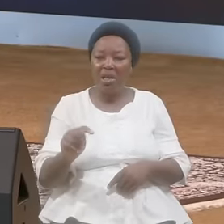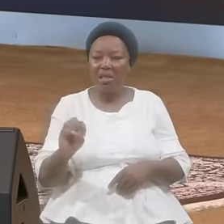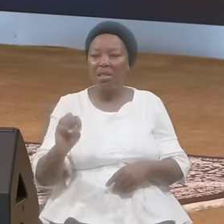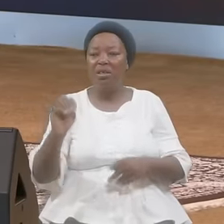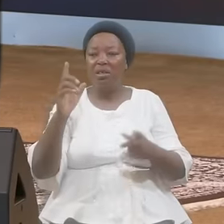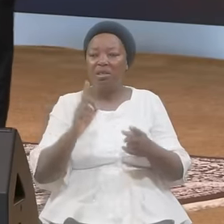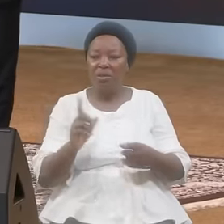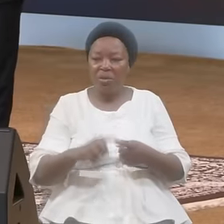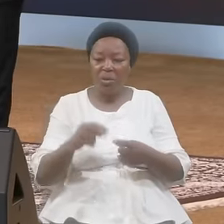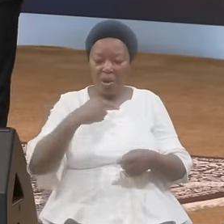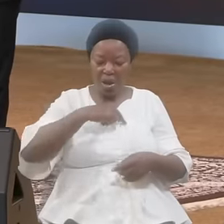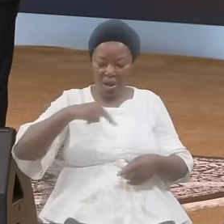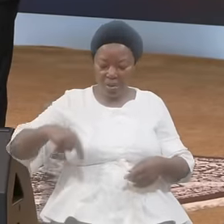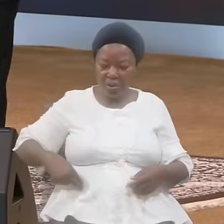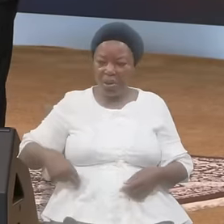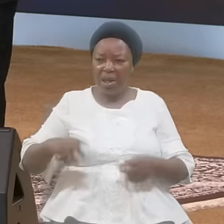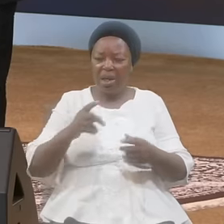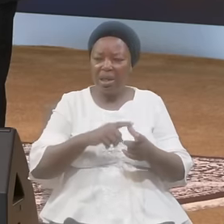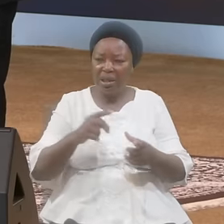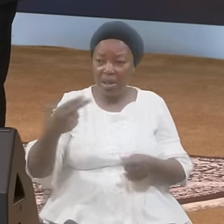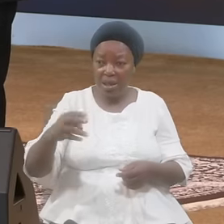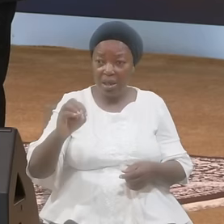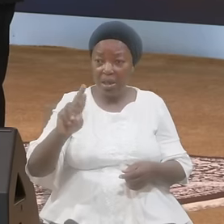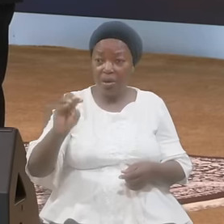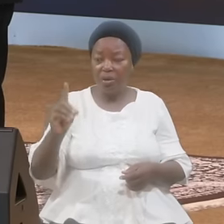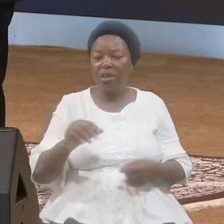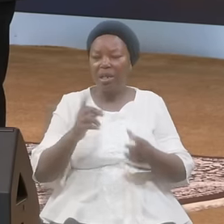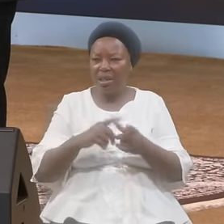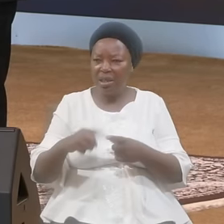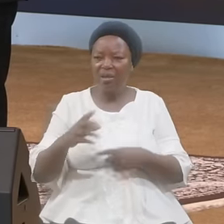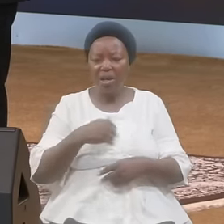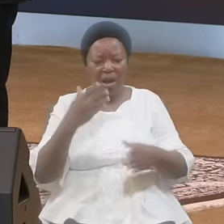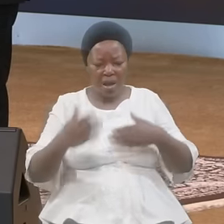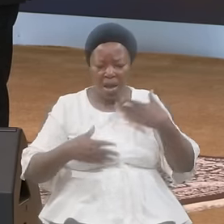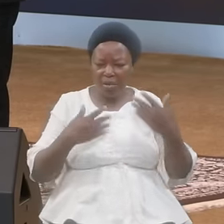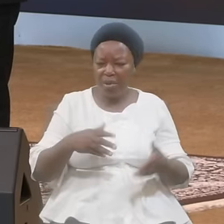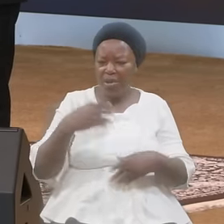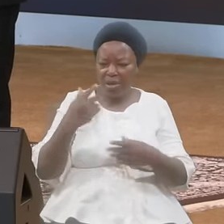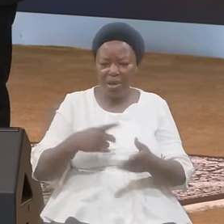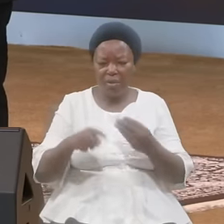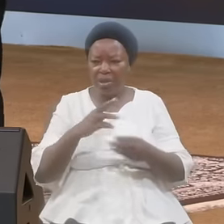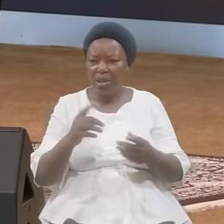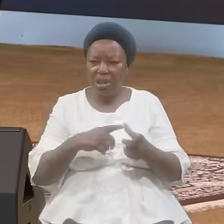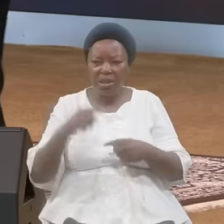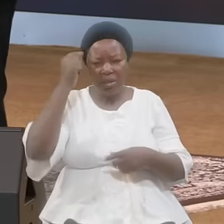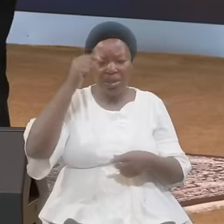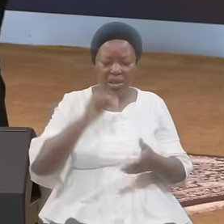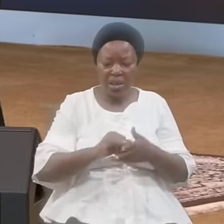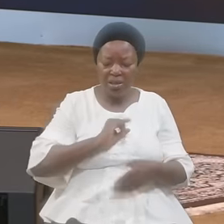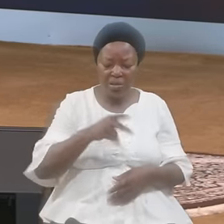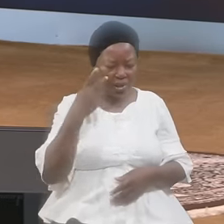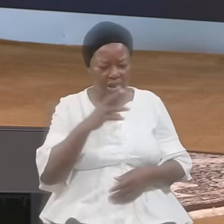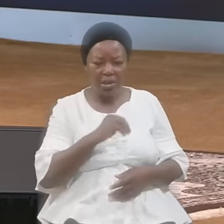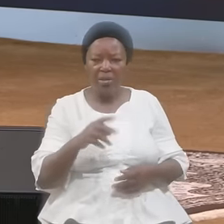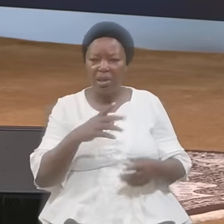Was So Happy He Has He He About Him And He He Been Thinking I Will See Him I Will See And Then He